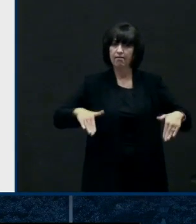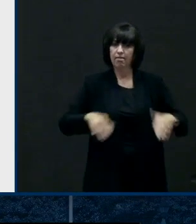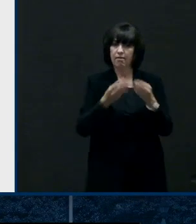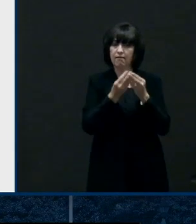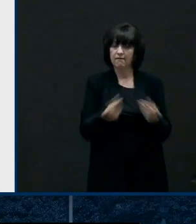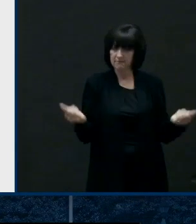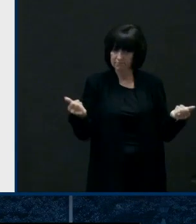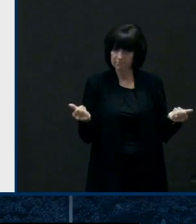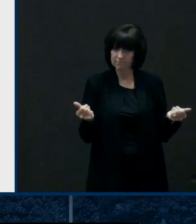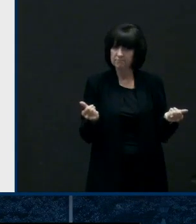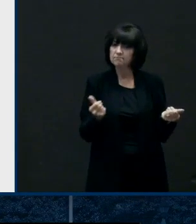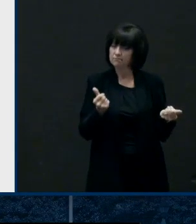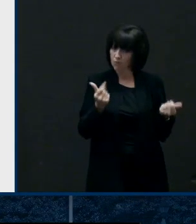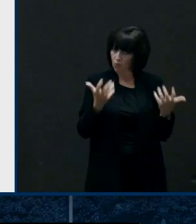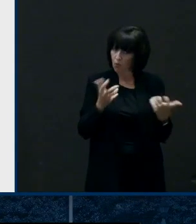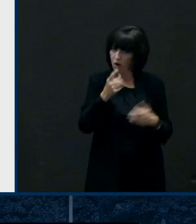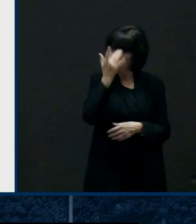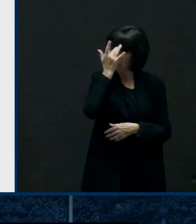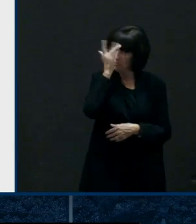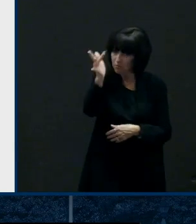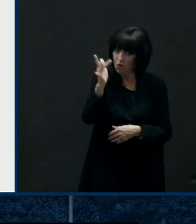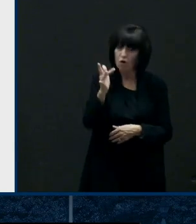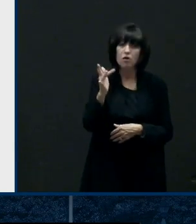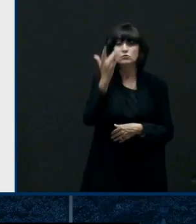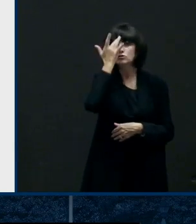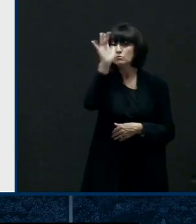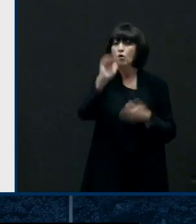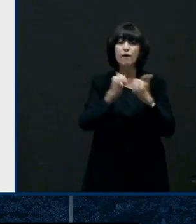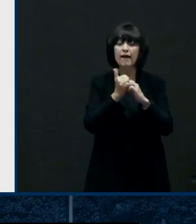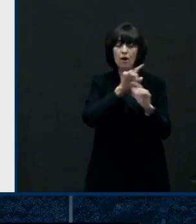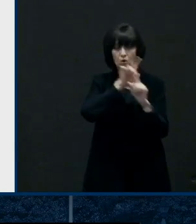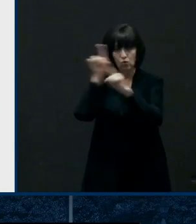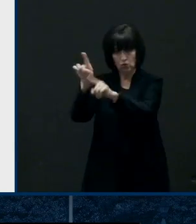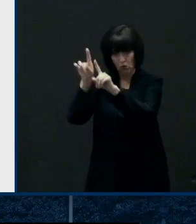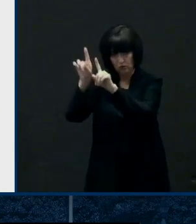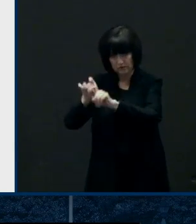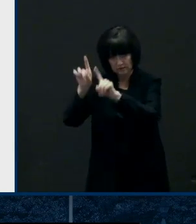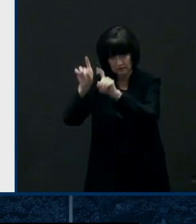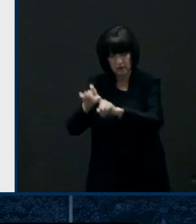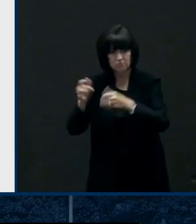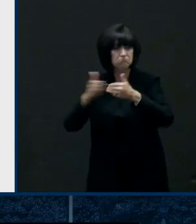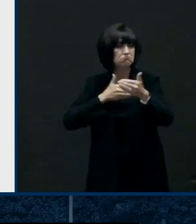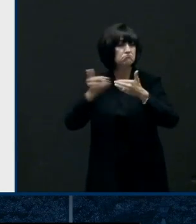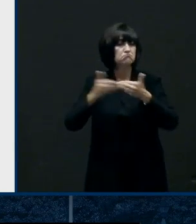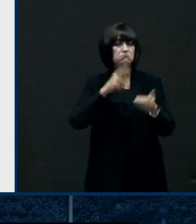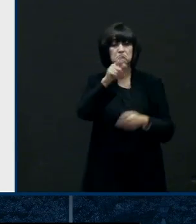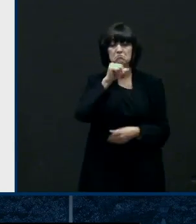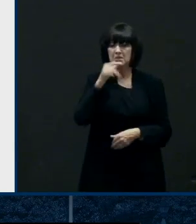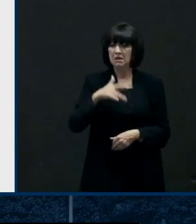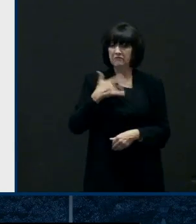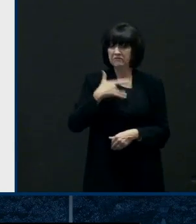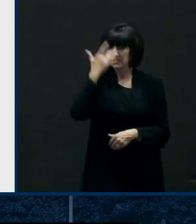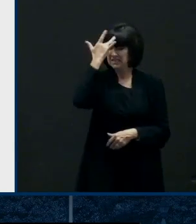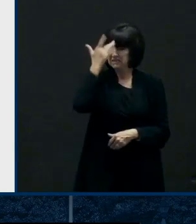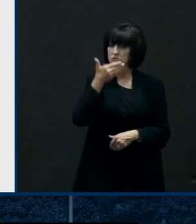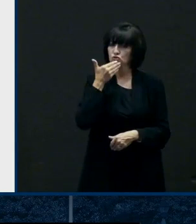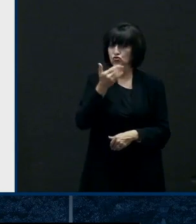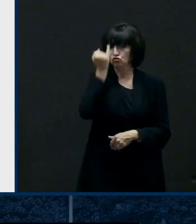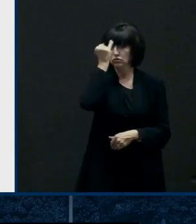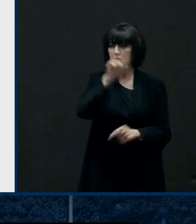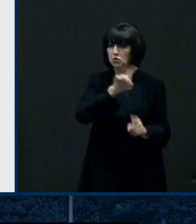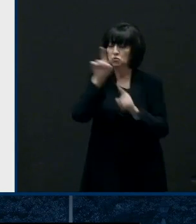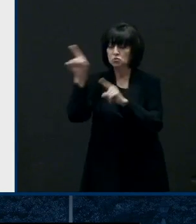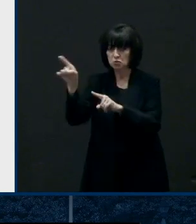we need to get tested even if you're not feeling sick uh with flu-like symptoms make sure you continue to to uh